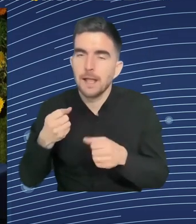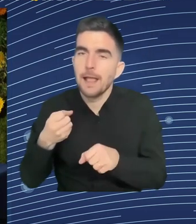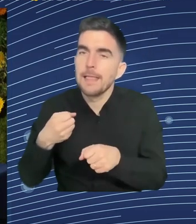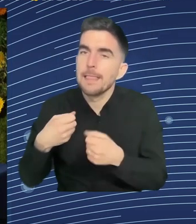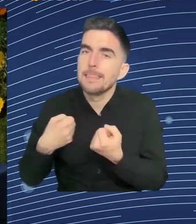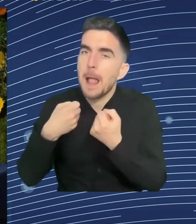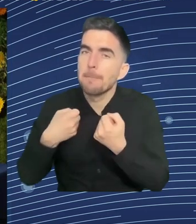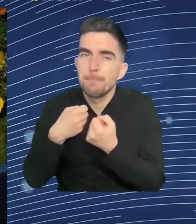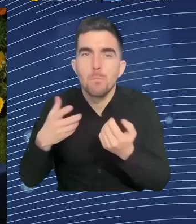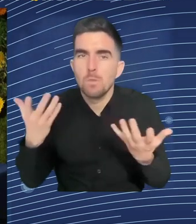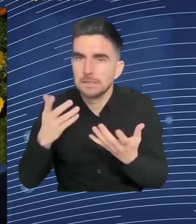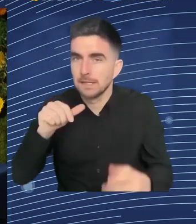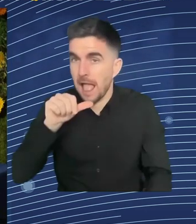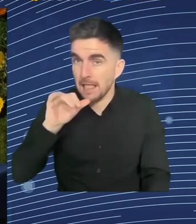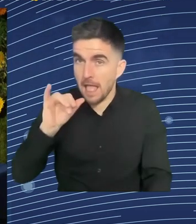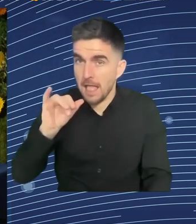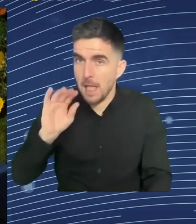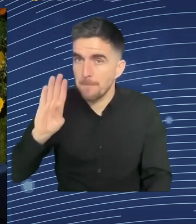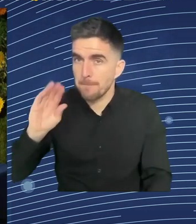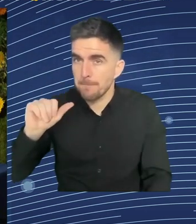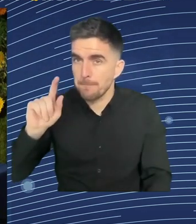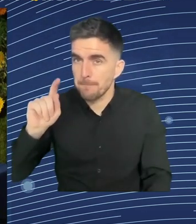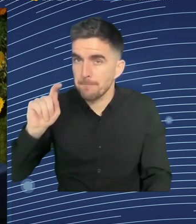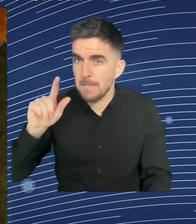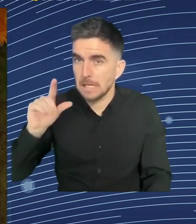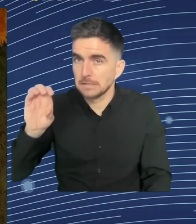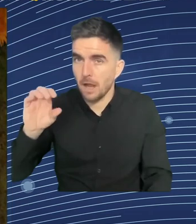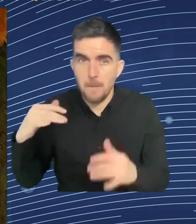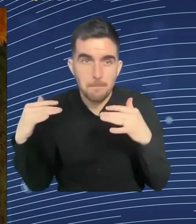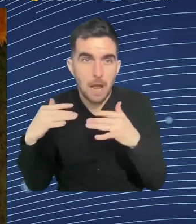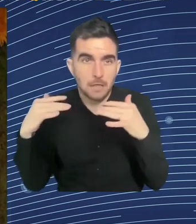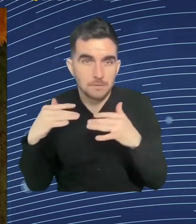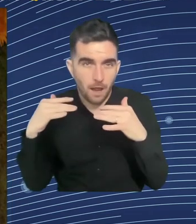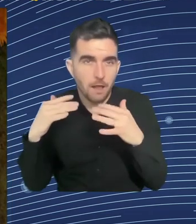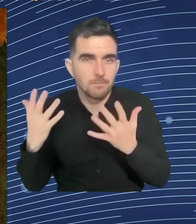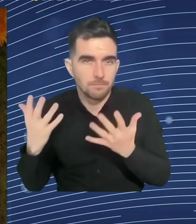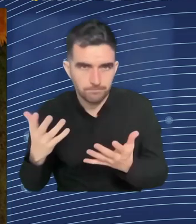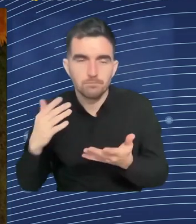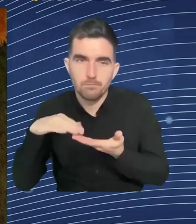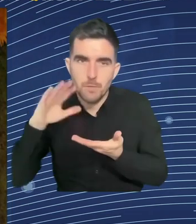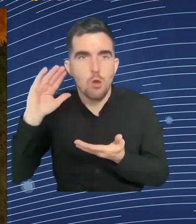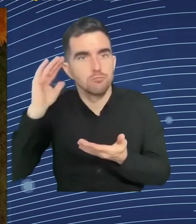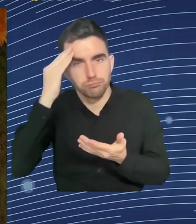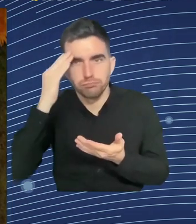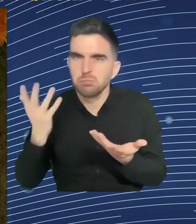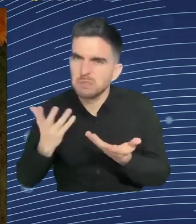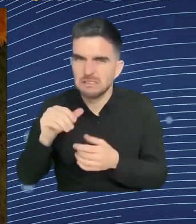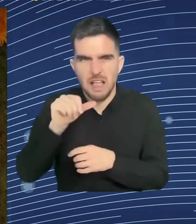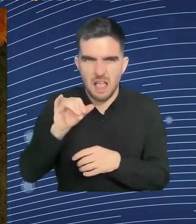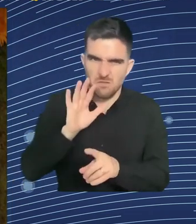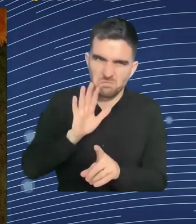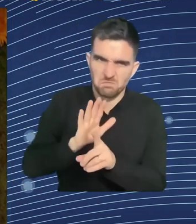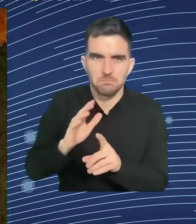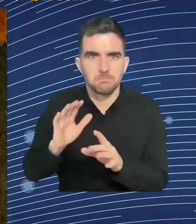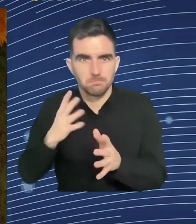the impact of the technologies they are building. So it's really taking out students out of the university and bringing